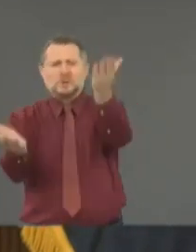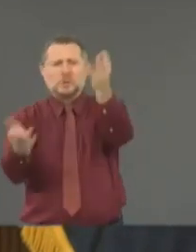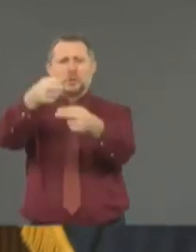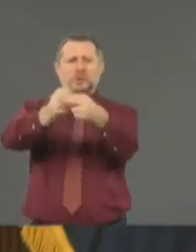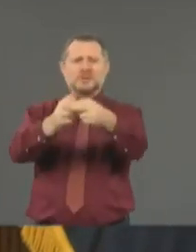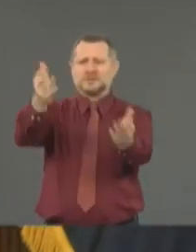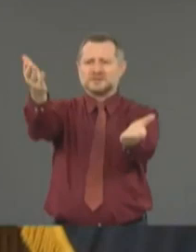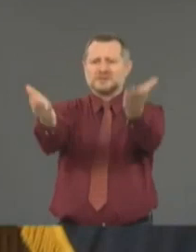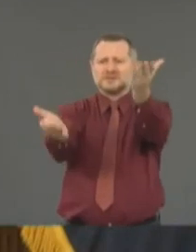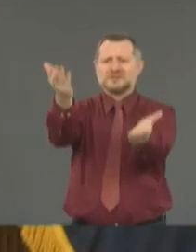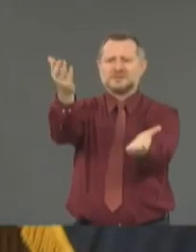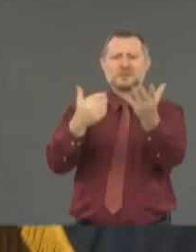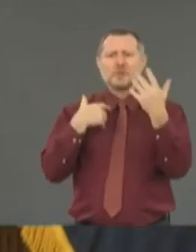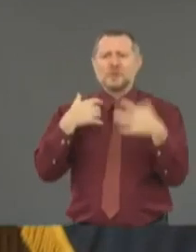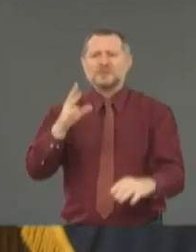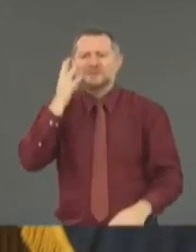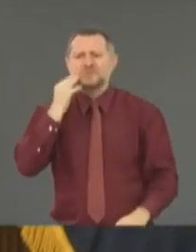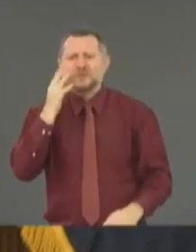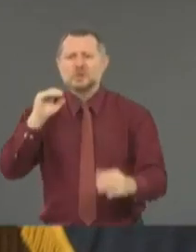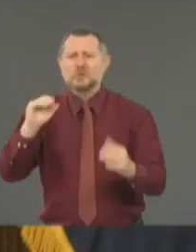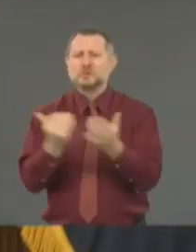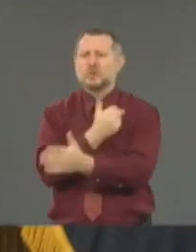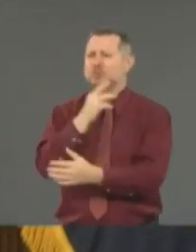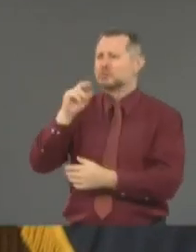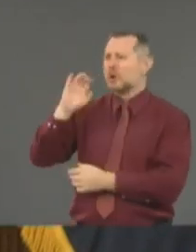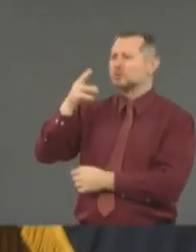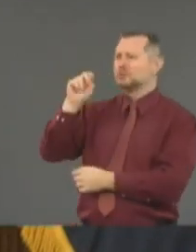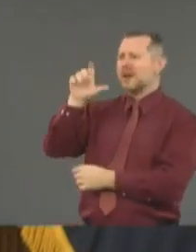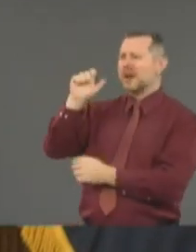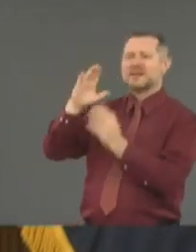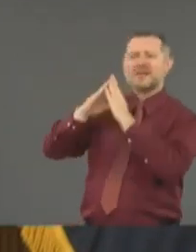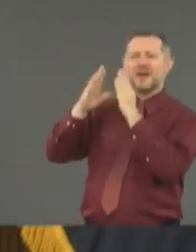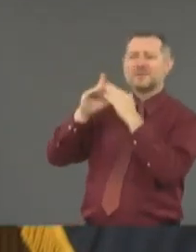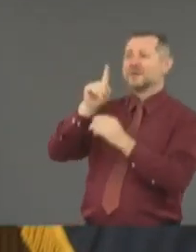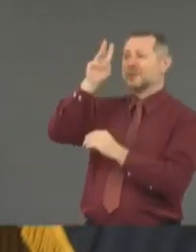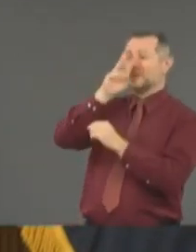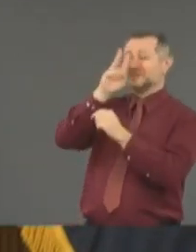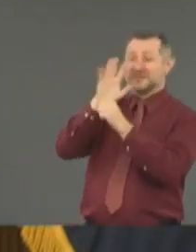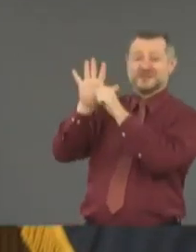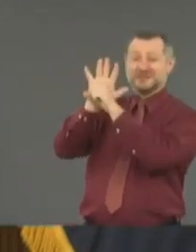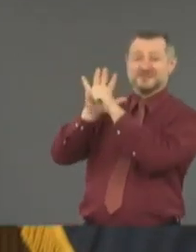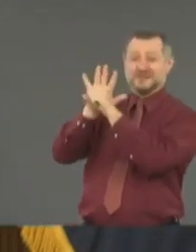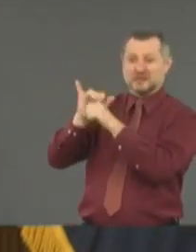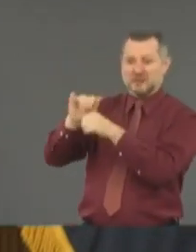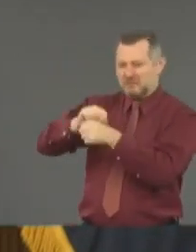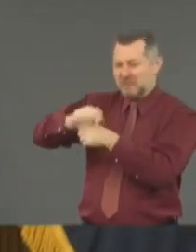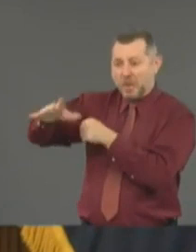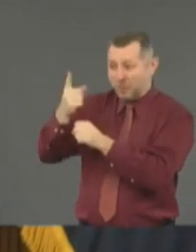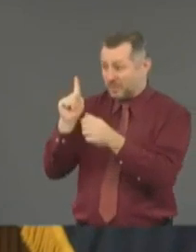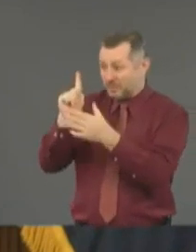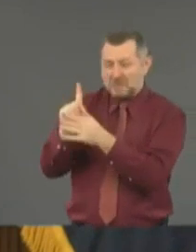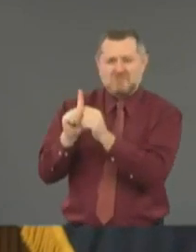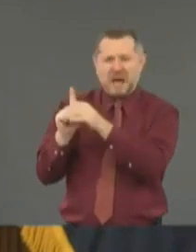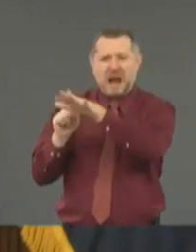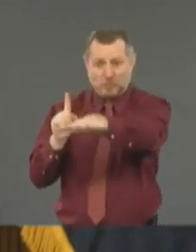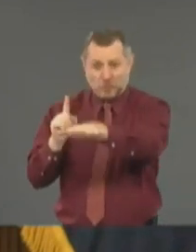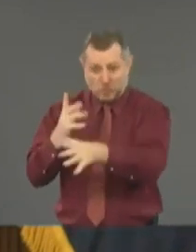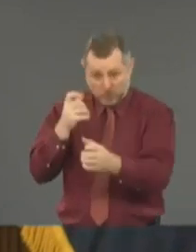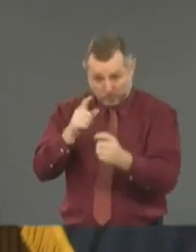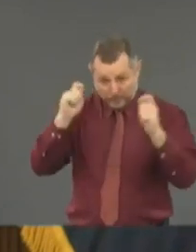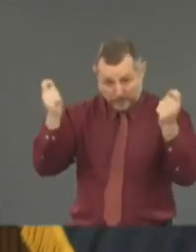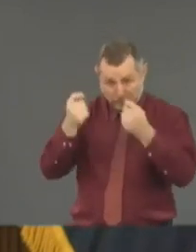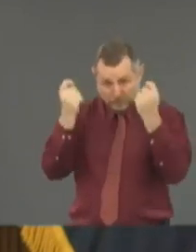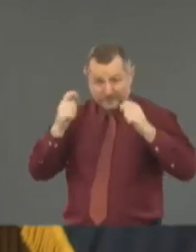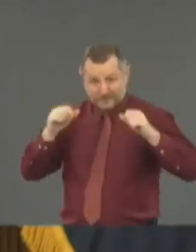through New Rochelle, Westchester. People went to a ceremony. They were